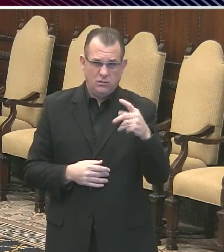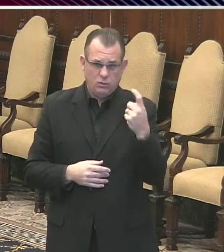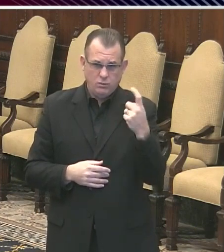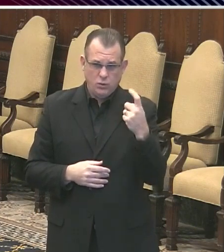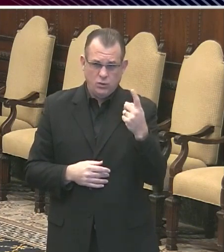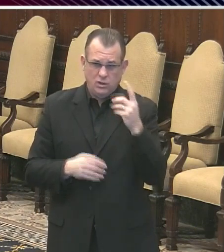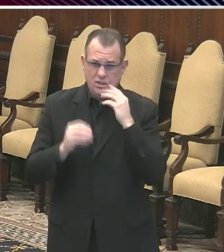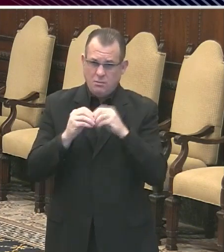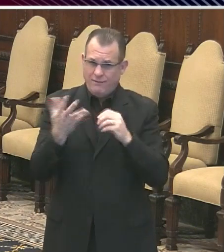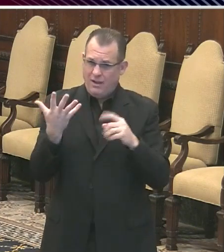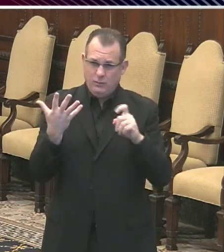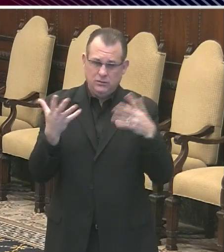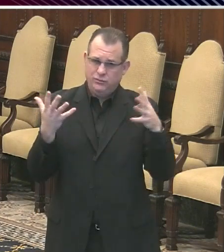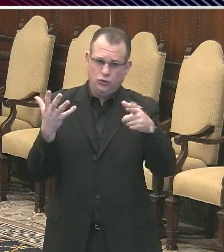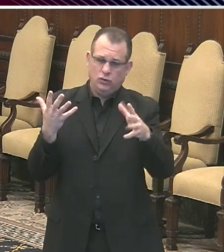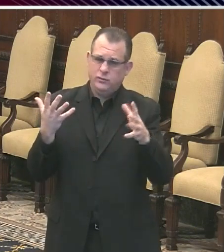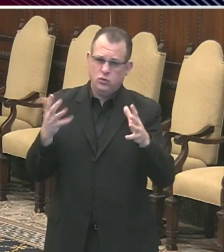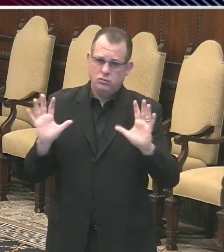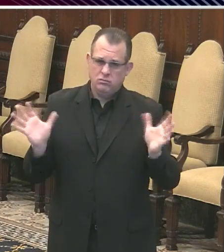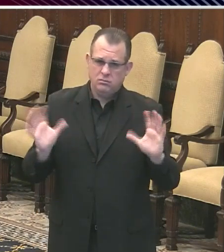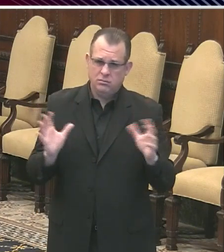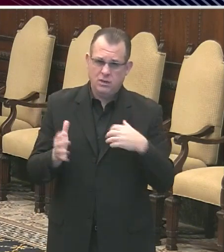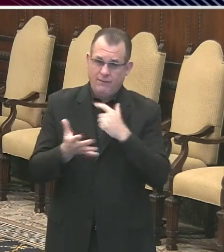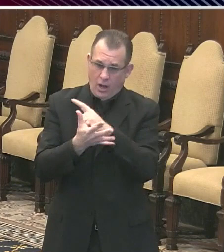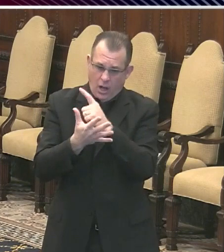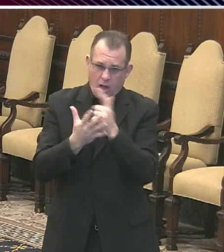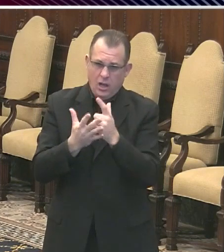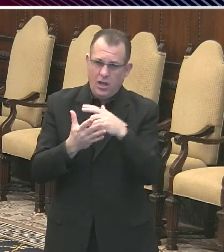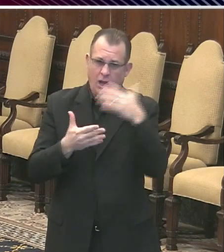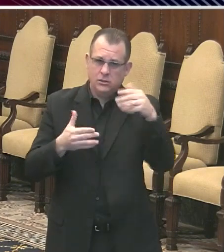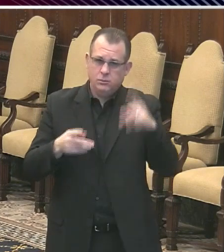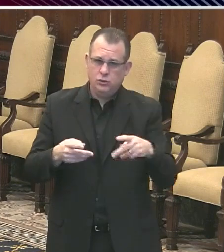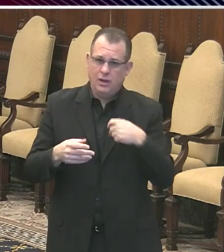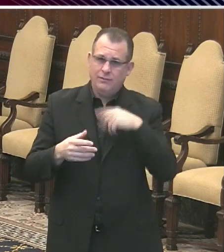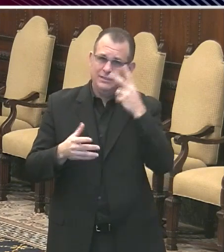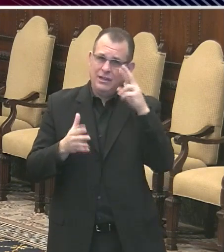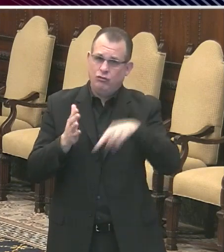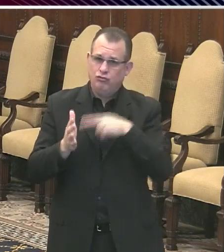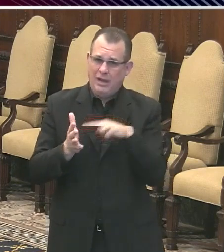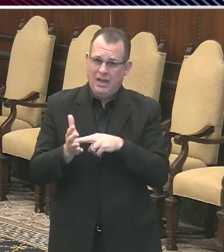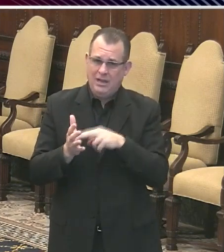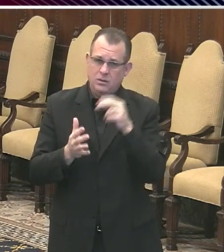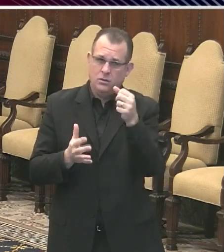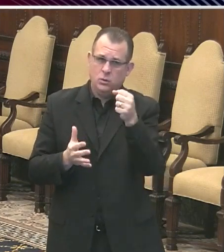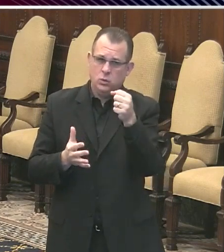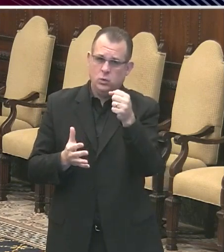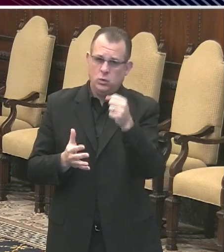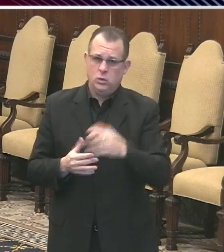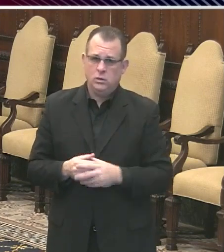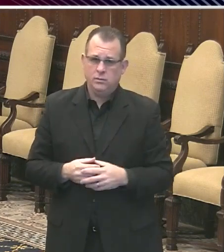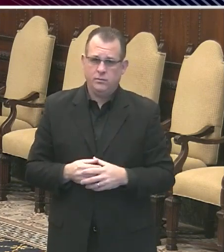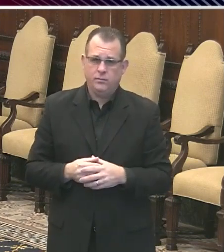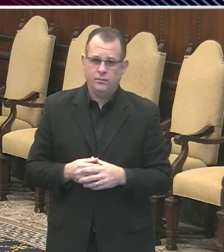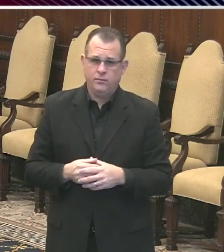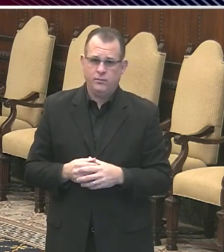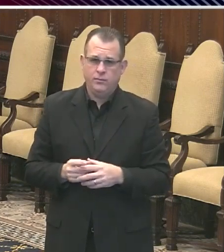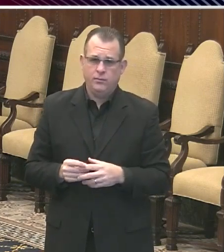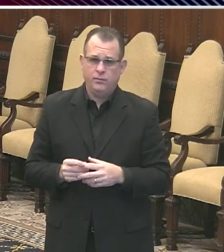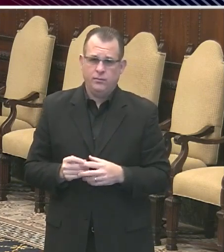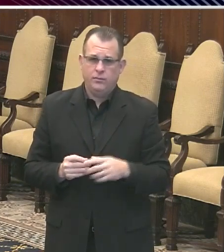number five, Sean. We'll get around, hopefully, to a second round. Jack Tomczyk of Metro, you're up next.